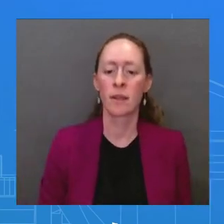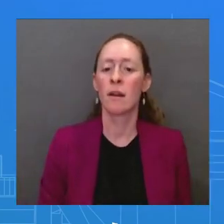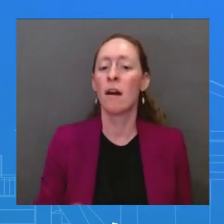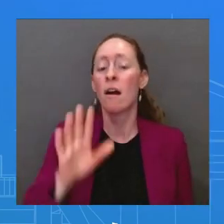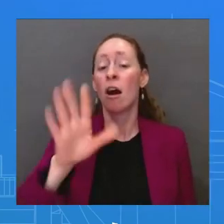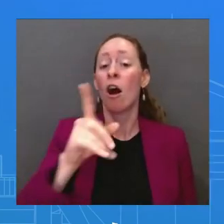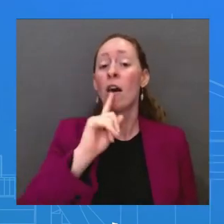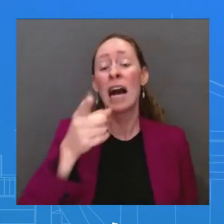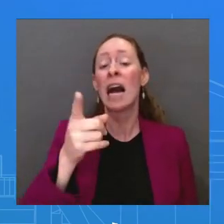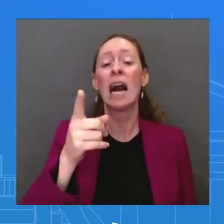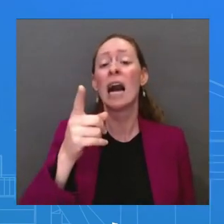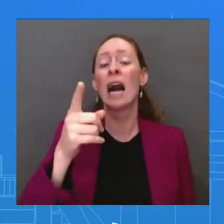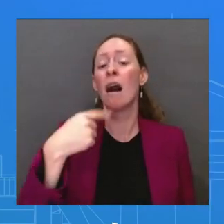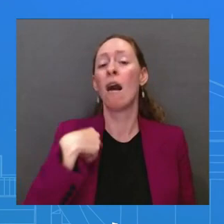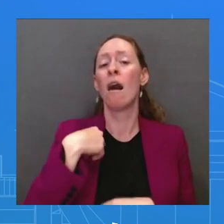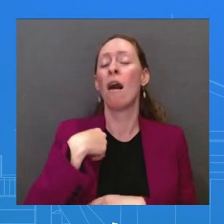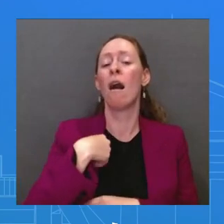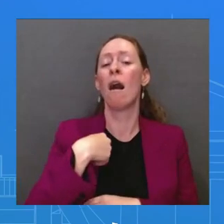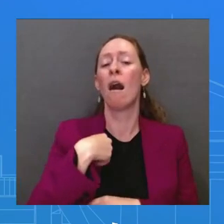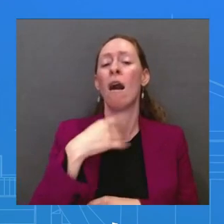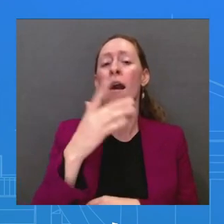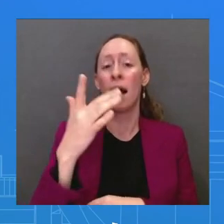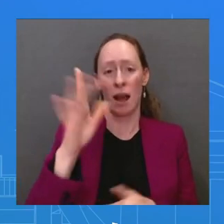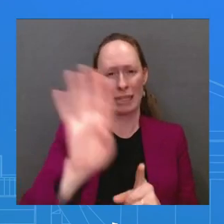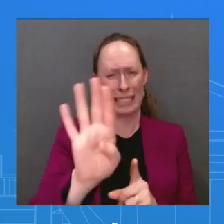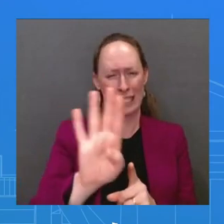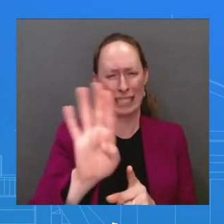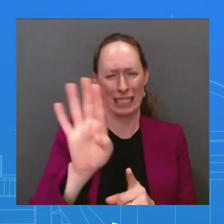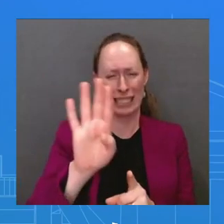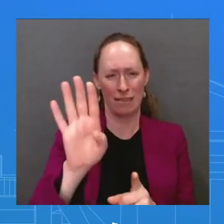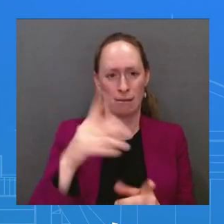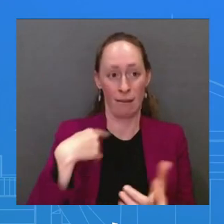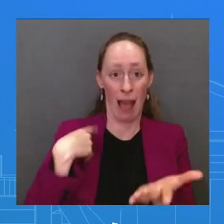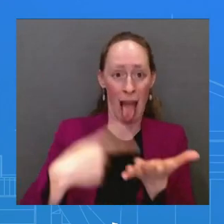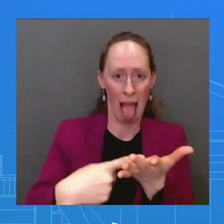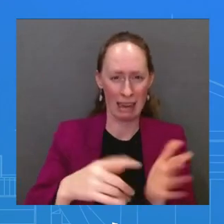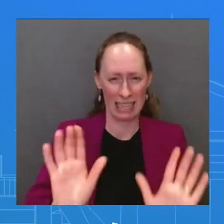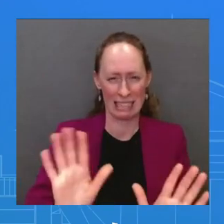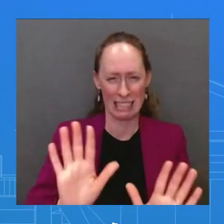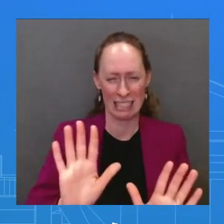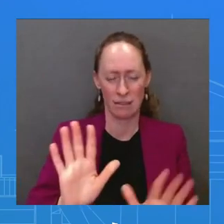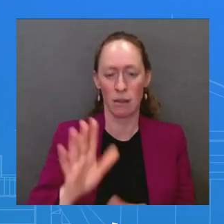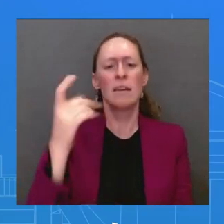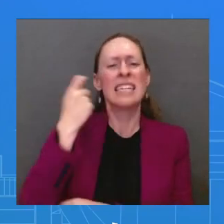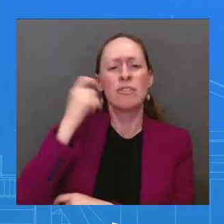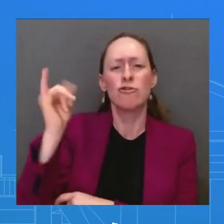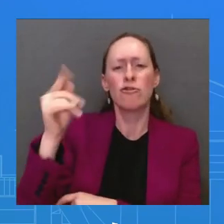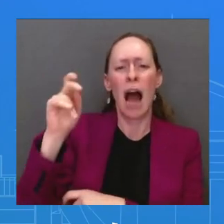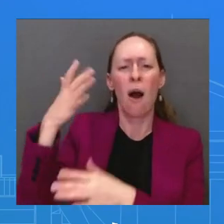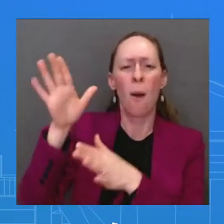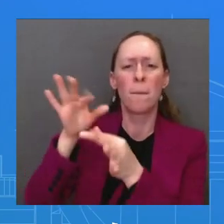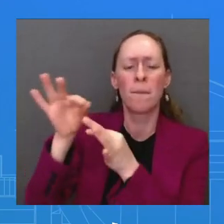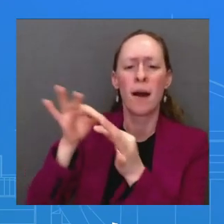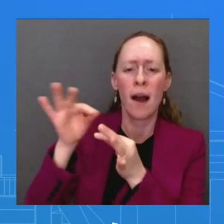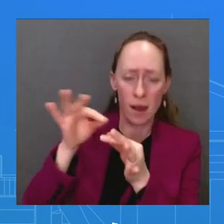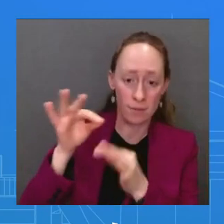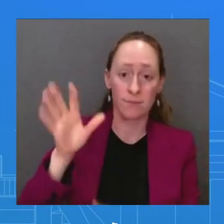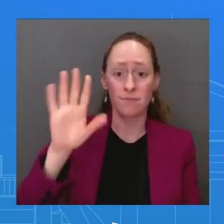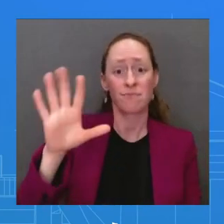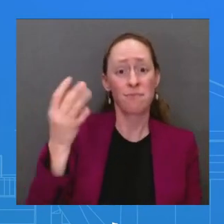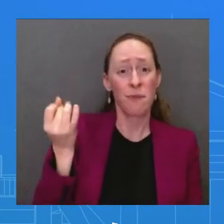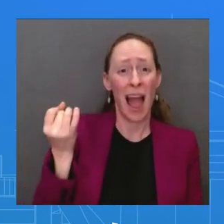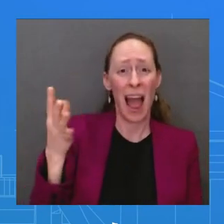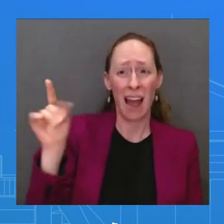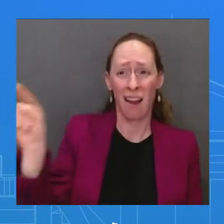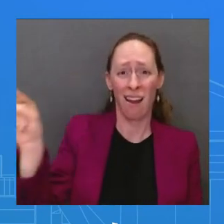and you've heard from Jake he said that there's been extensive conversation on the supplemental specifically to Ukraine on both the House